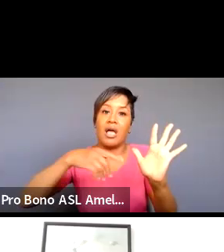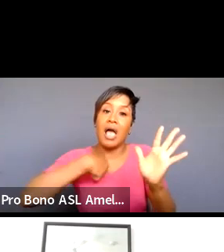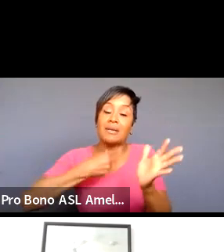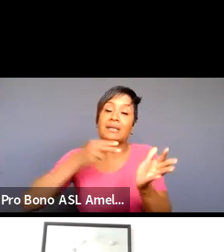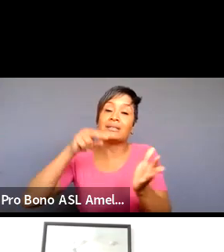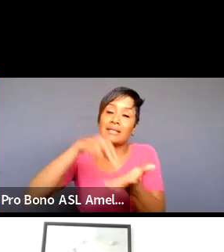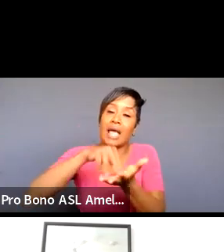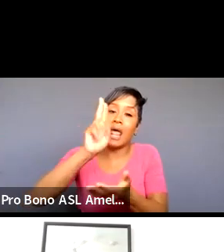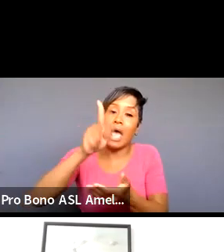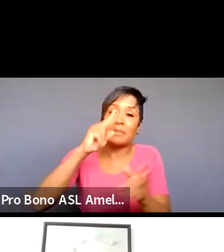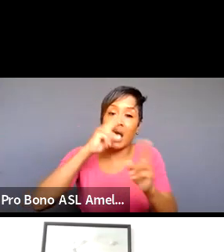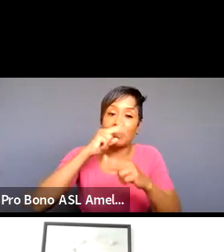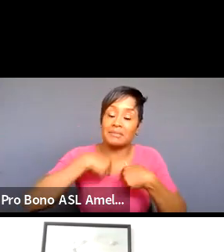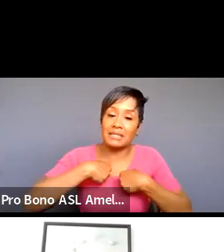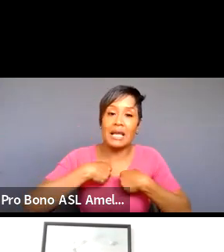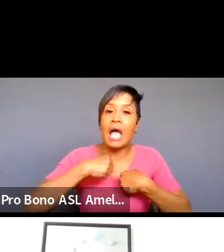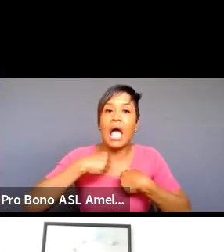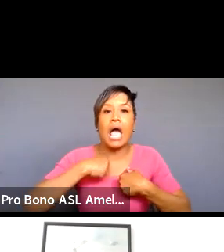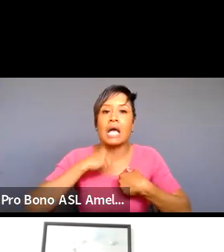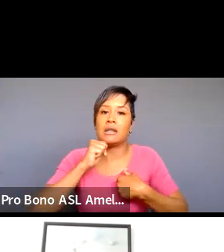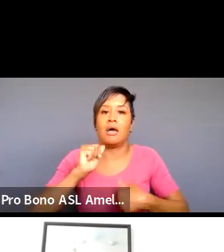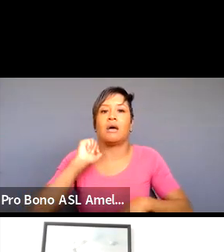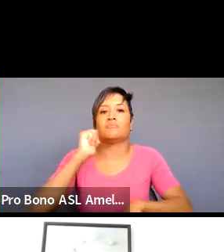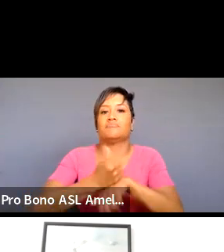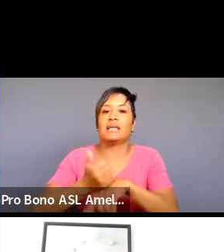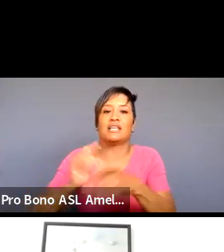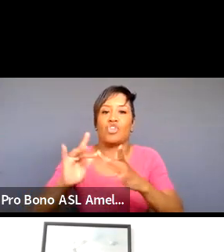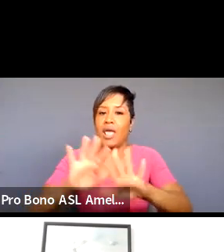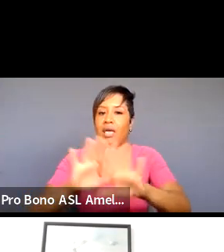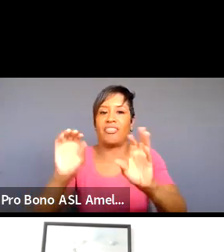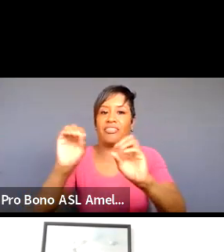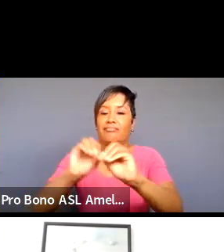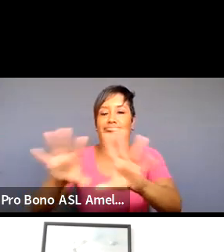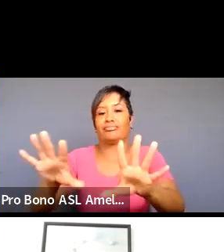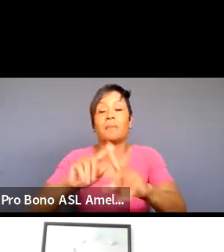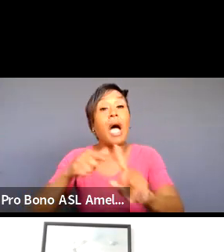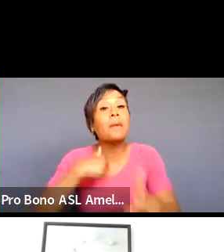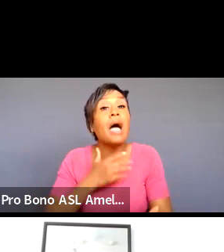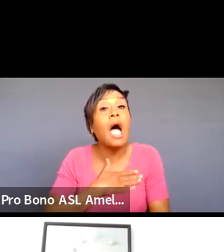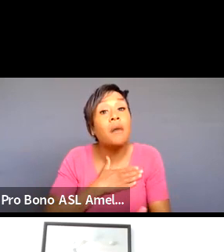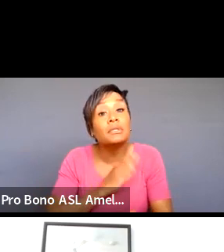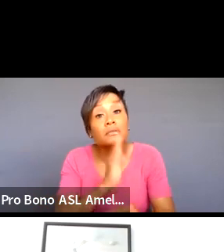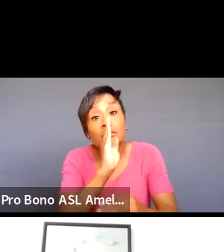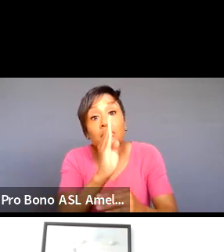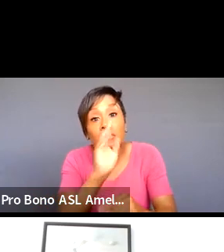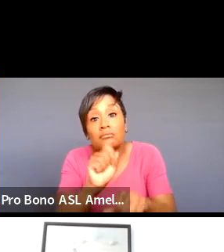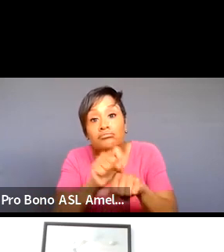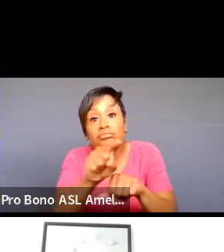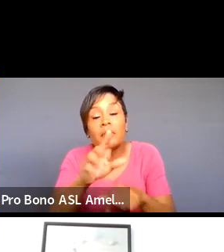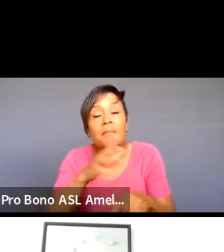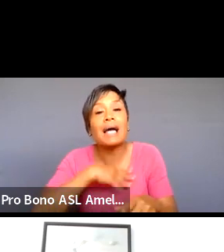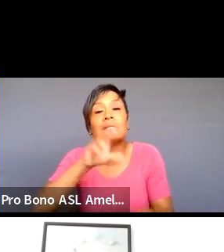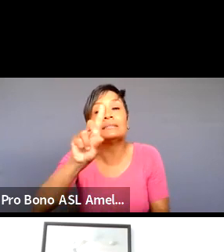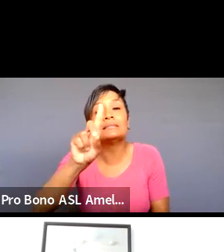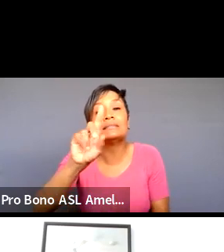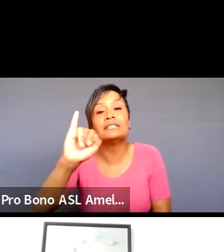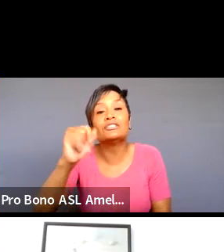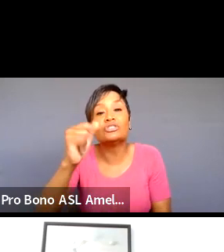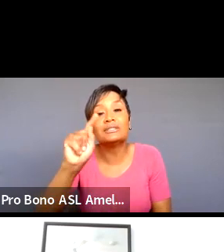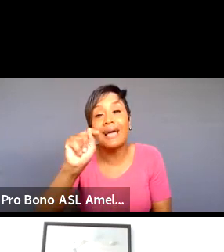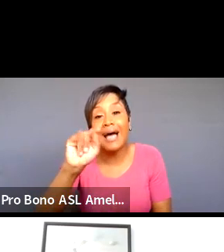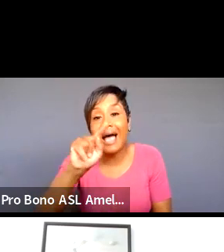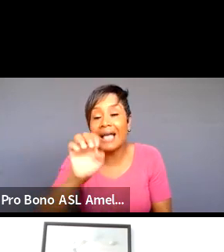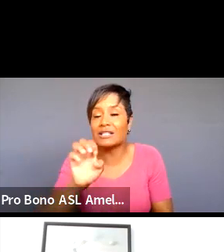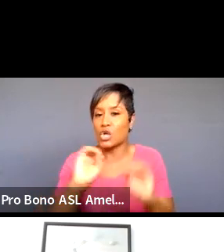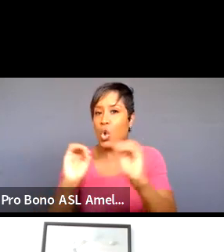comedic comedy i don't put a lot of things on the internet but i'd be happy to share the digitized version with you that are unlisted and